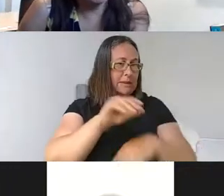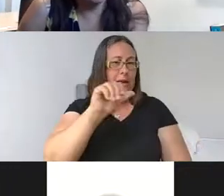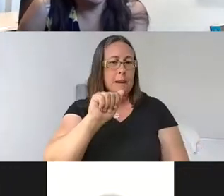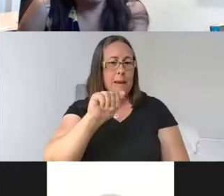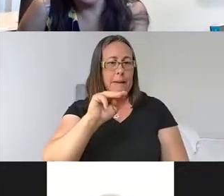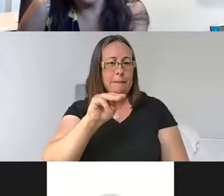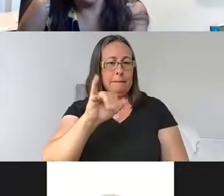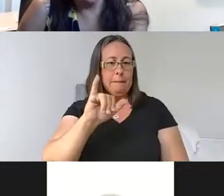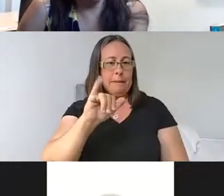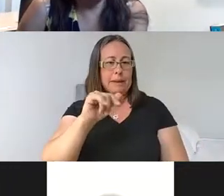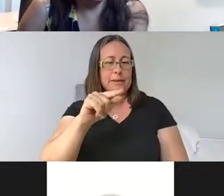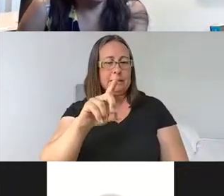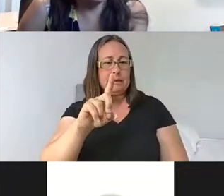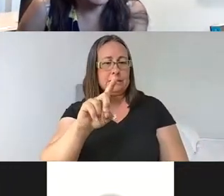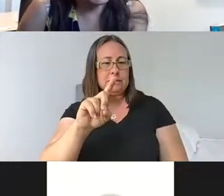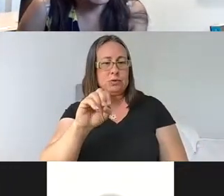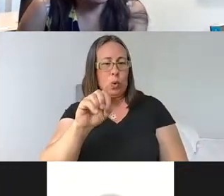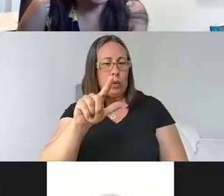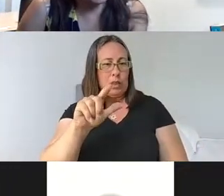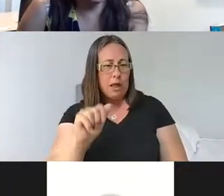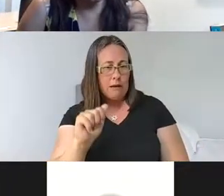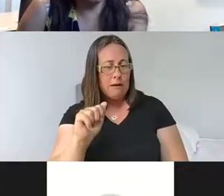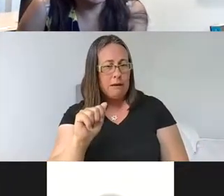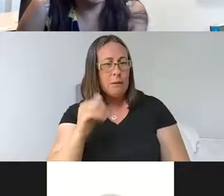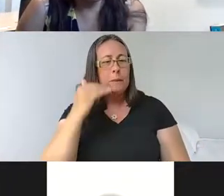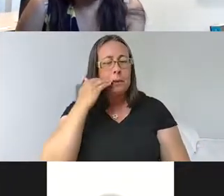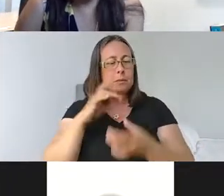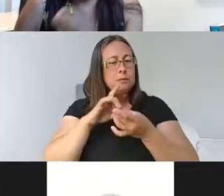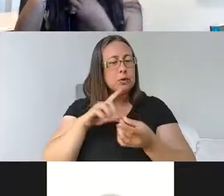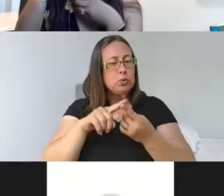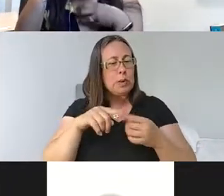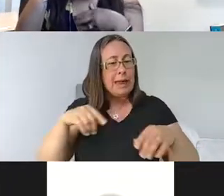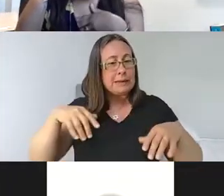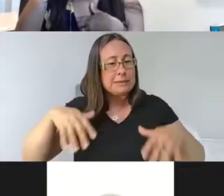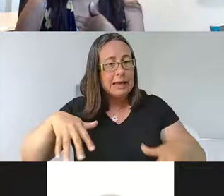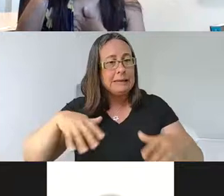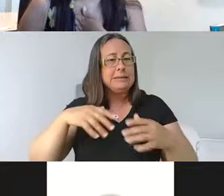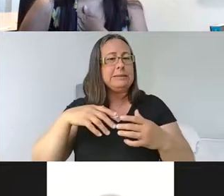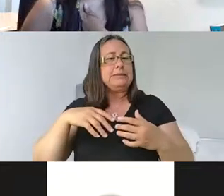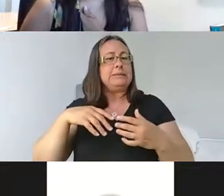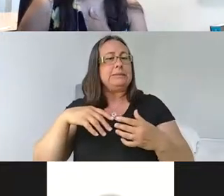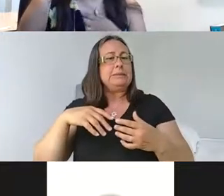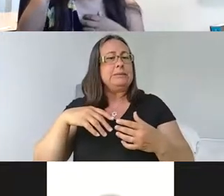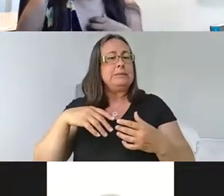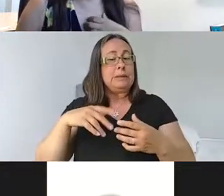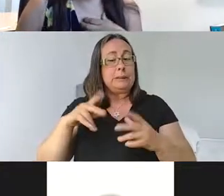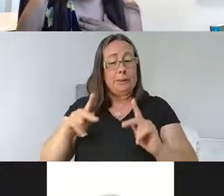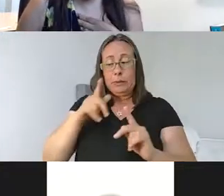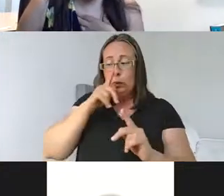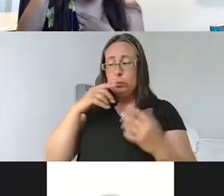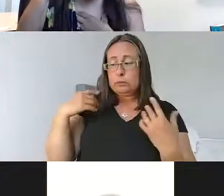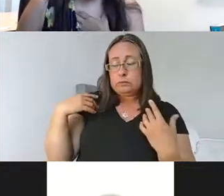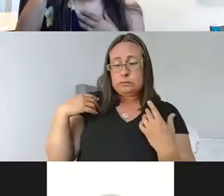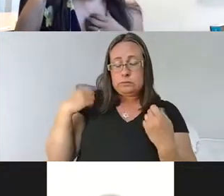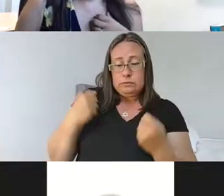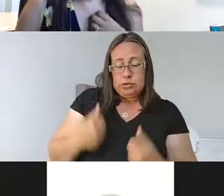Um, it plays a really important role in fear and anxiety. And we know that people that, uh, patients that survive cardiac arrest have increased